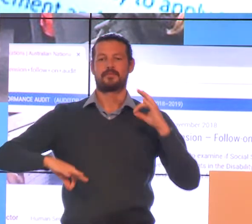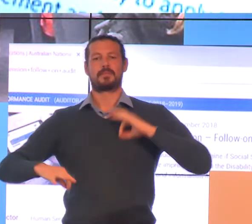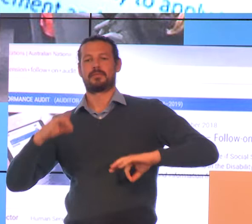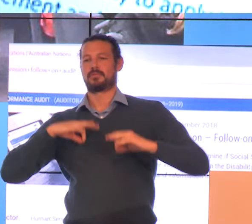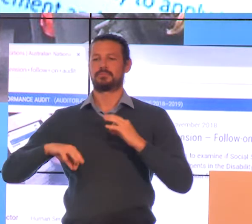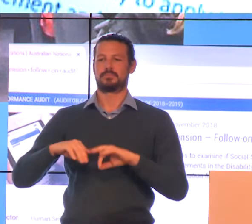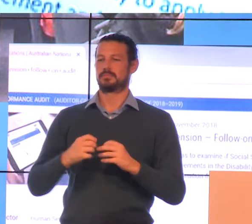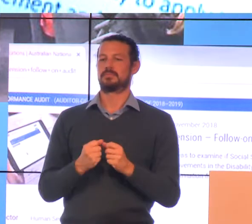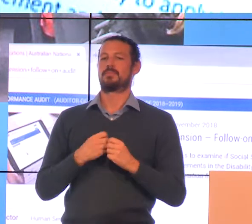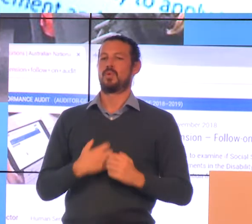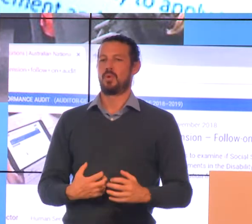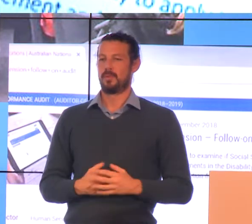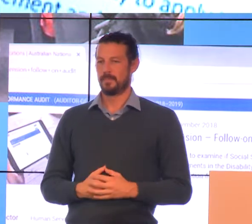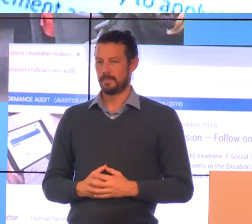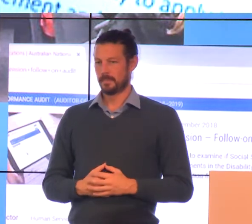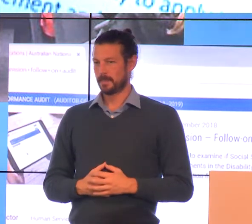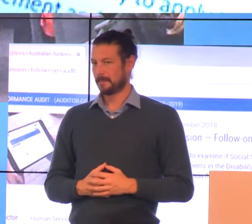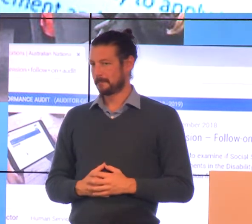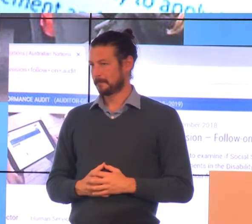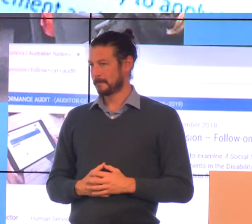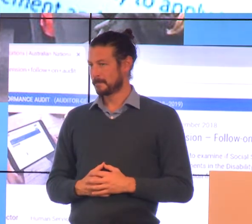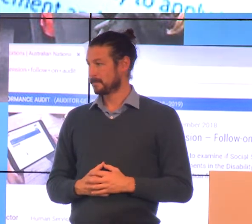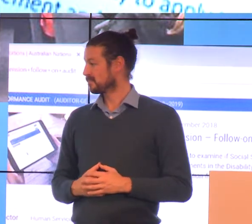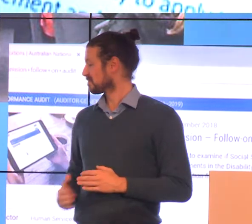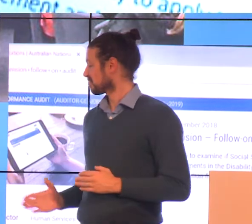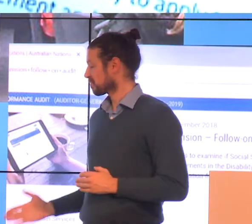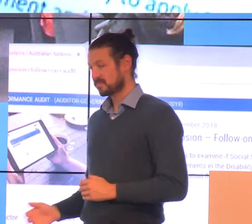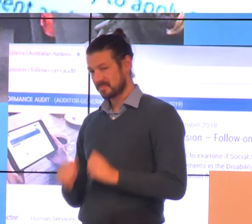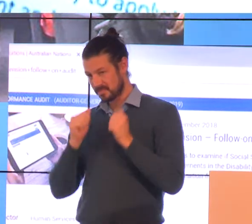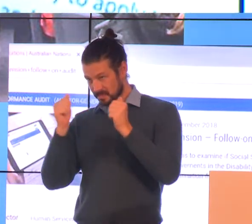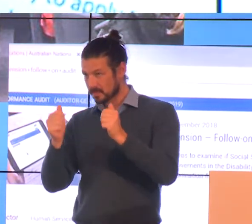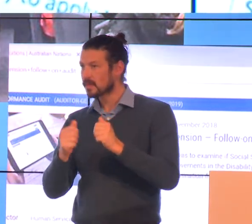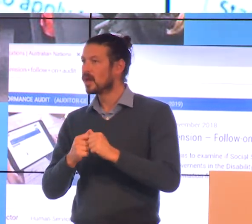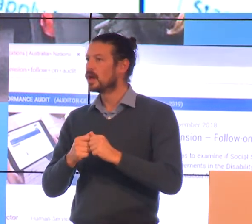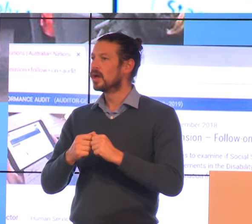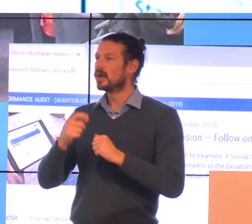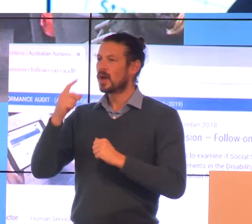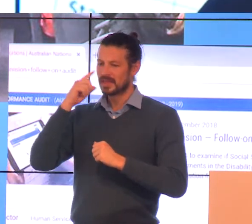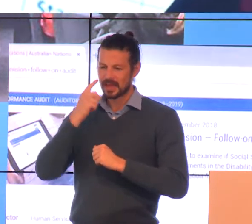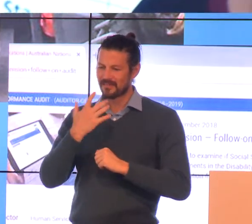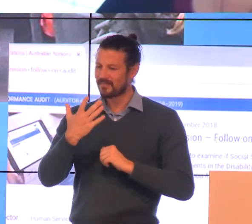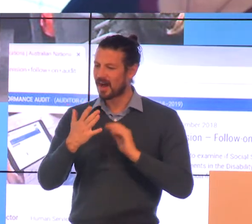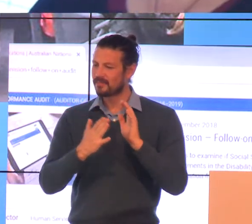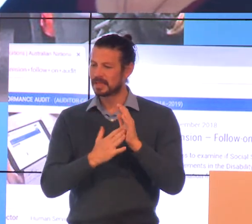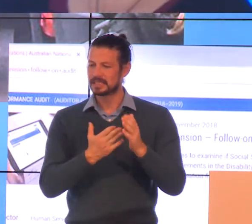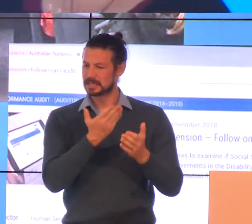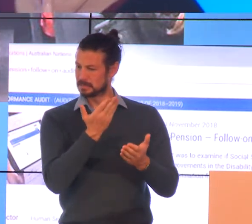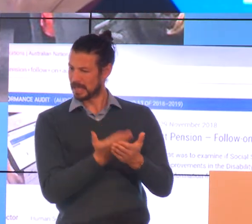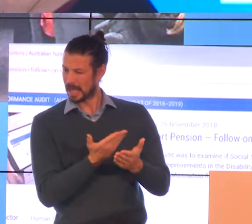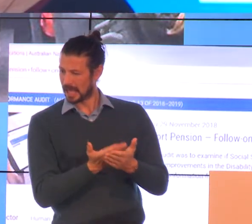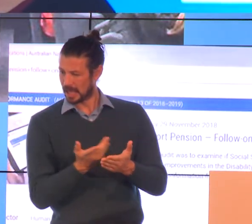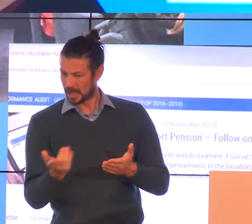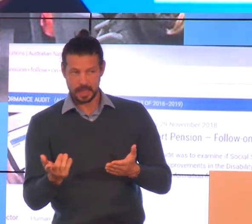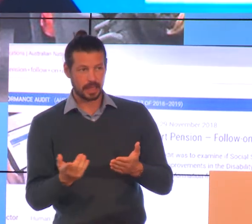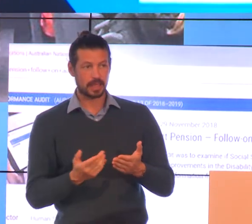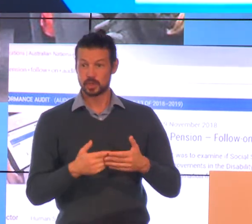people that we're seeking to assist. Okay, well, it looks like we have five minutes spare, so wondering if there were